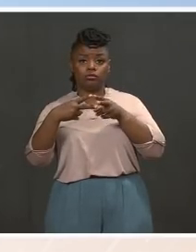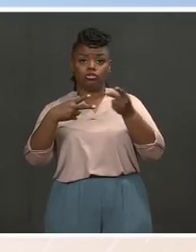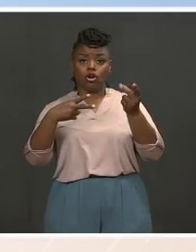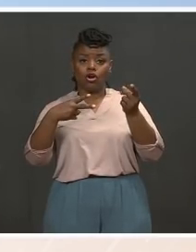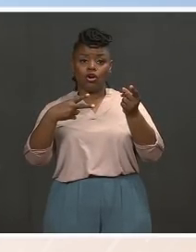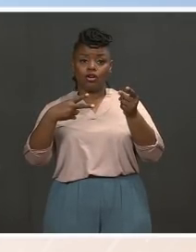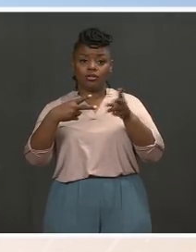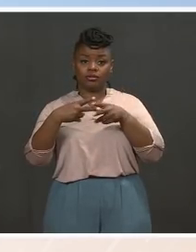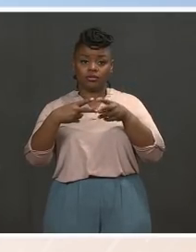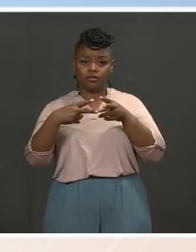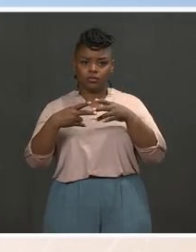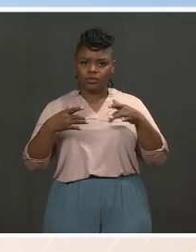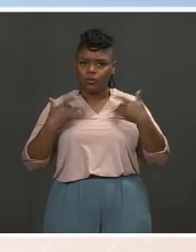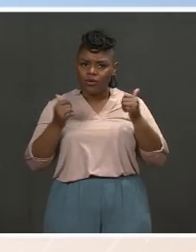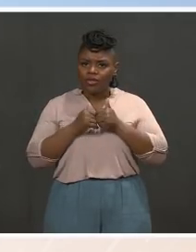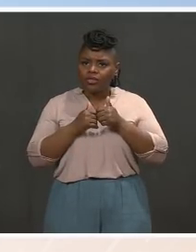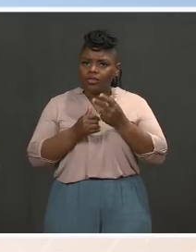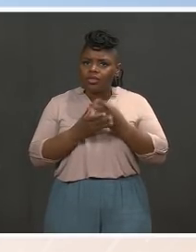Of course.